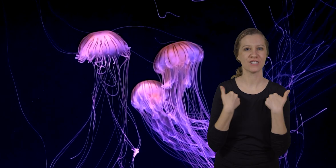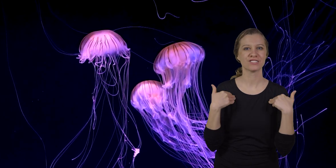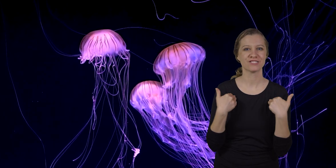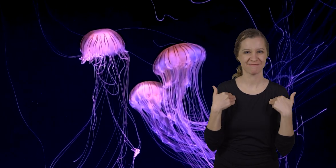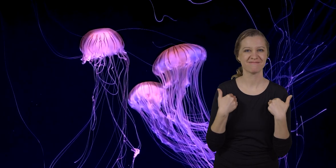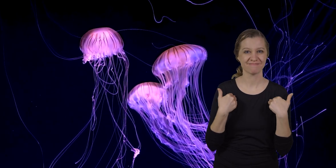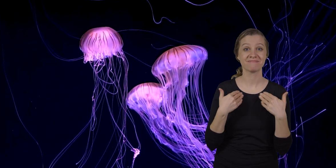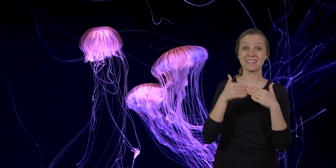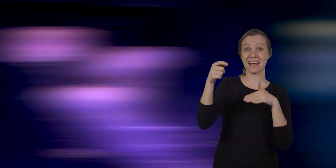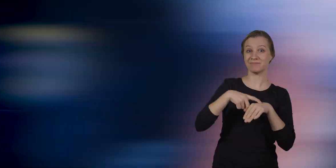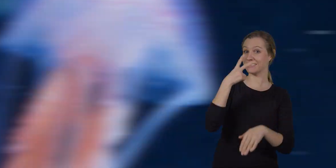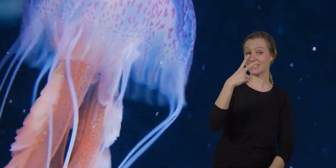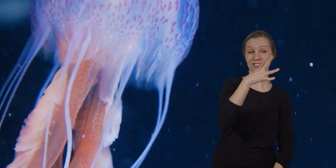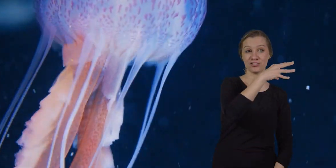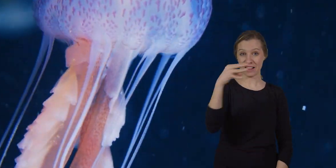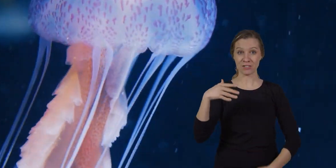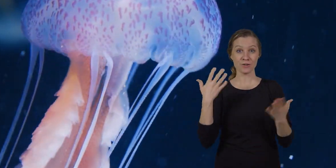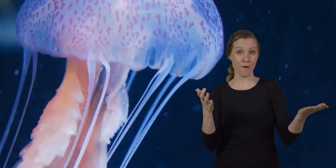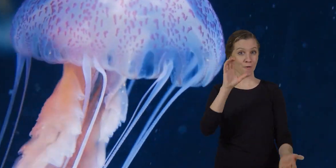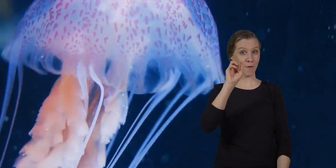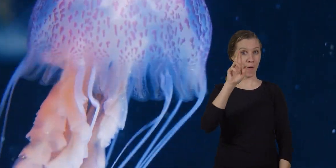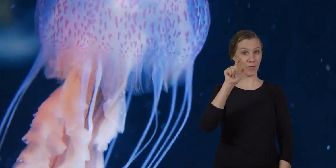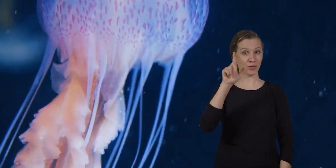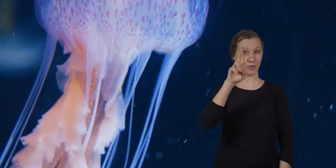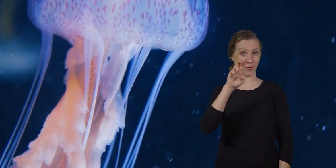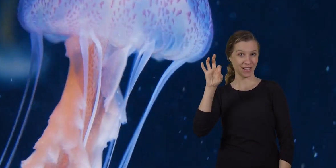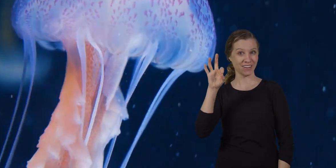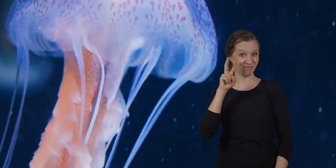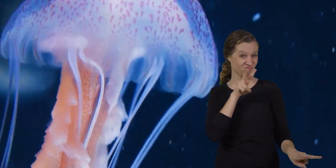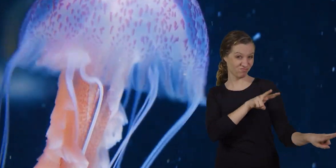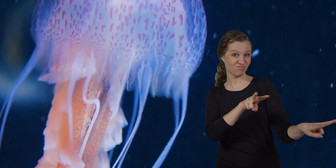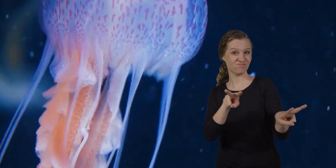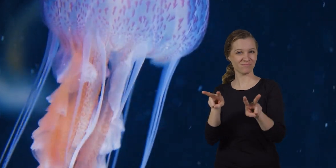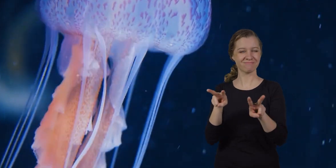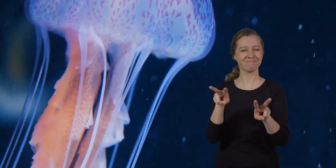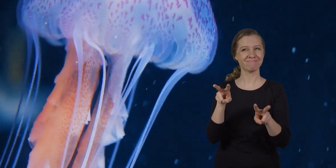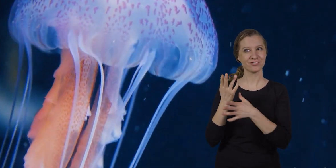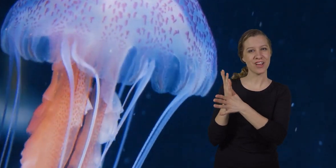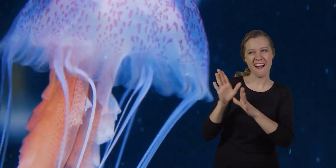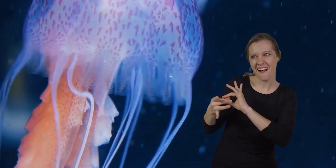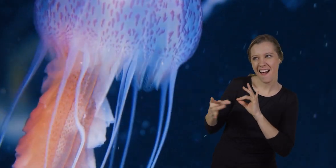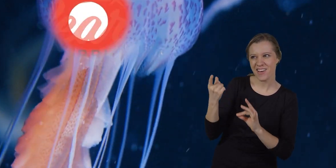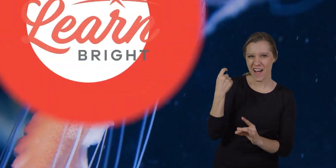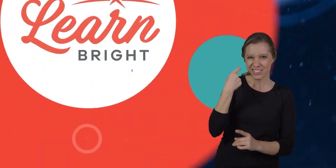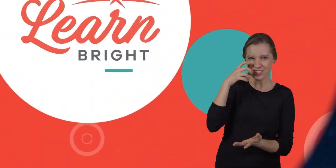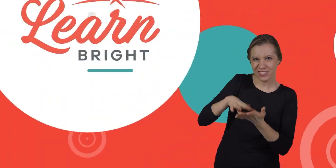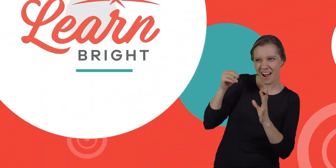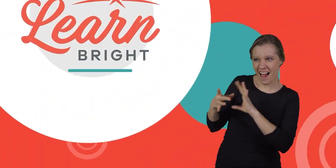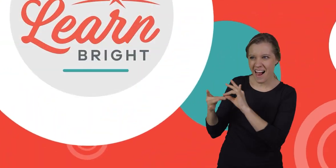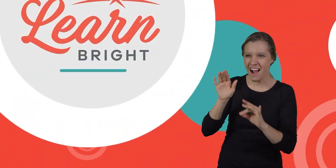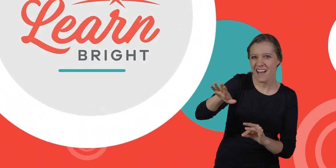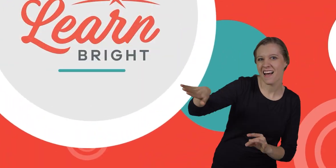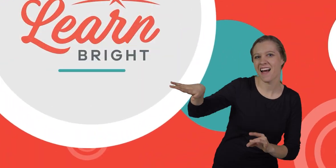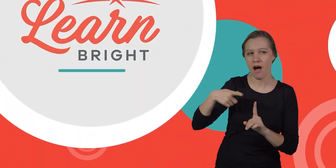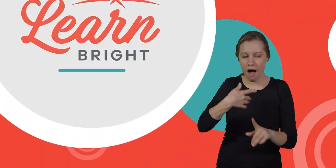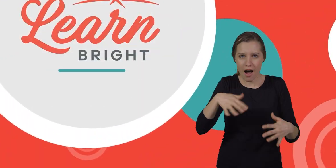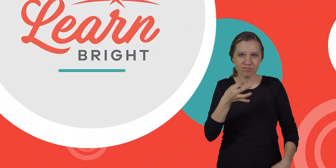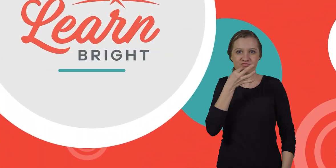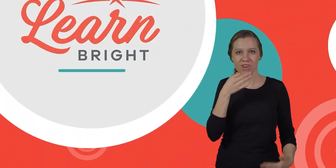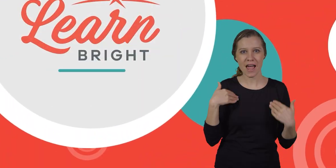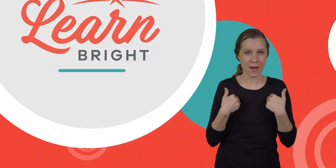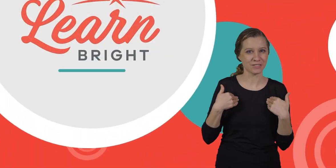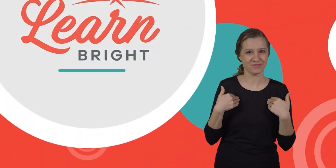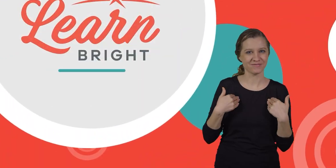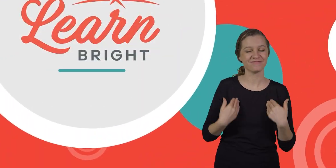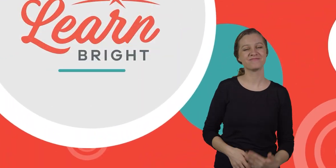a jellyfish or a coral reef you can share what you've learned about these amazing animals hope you had fun